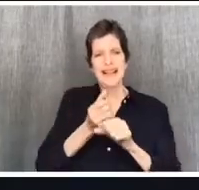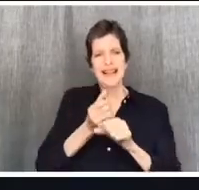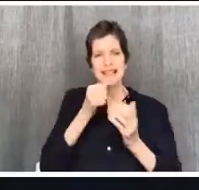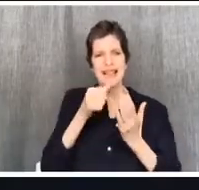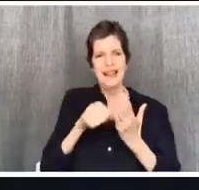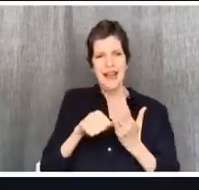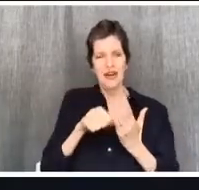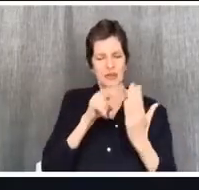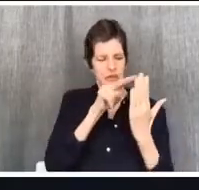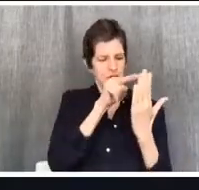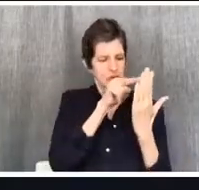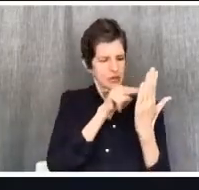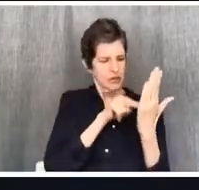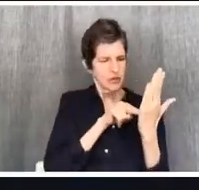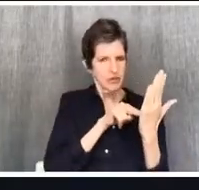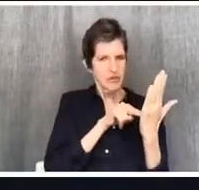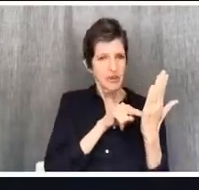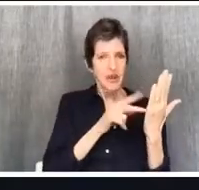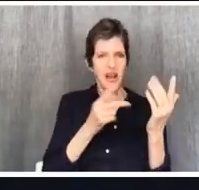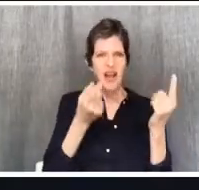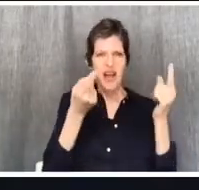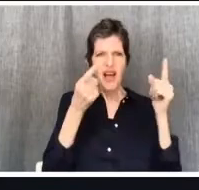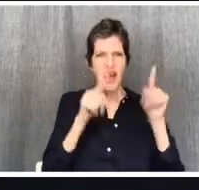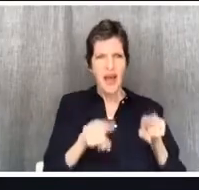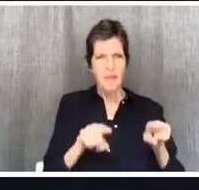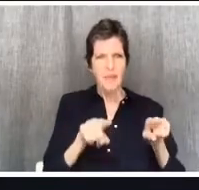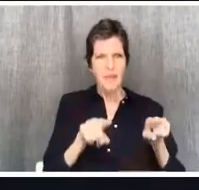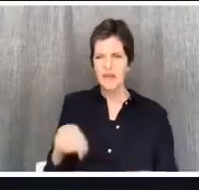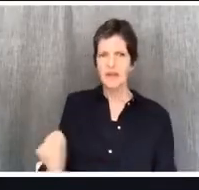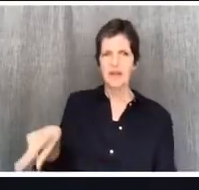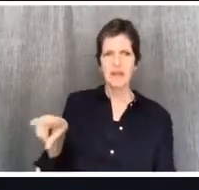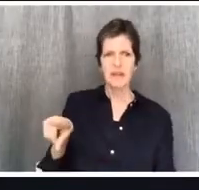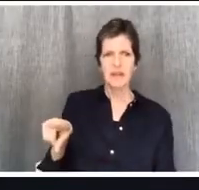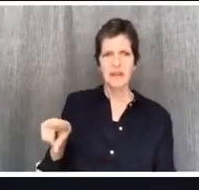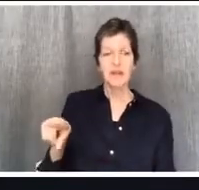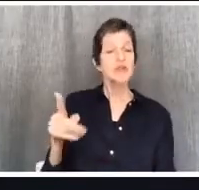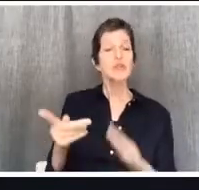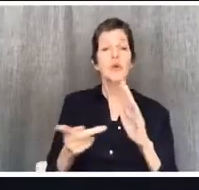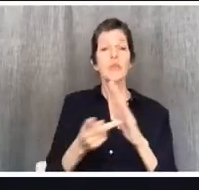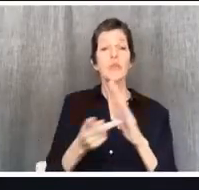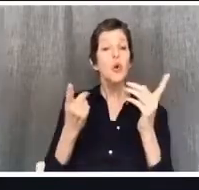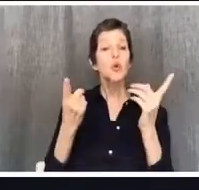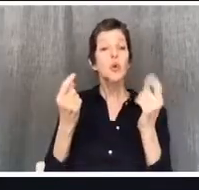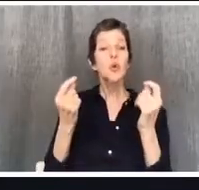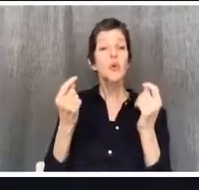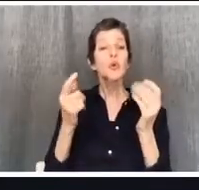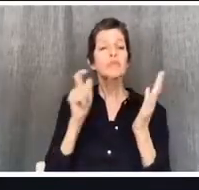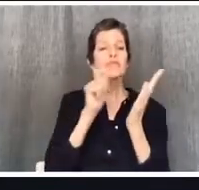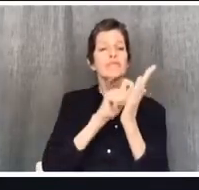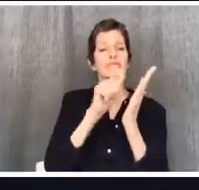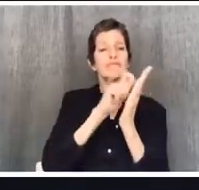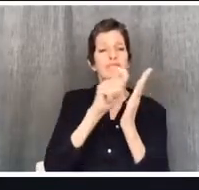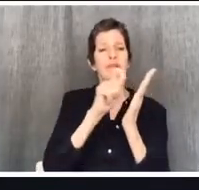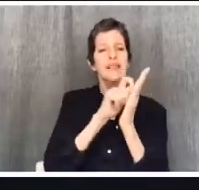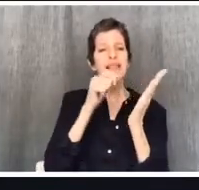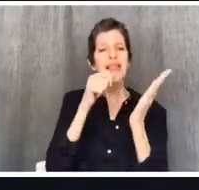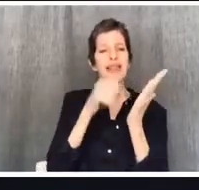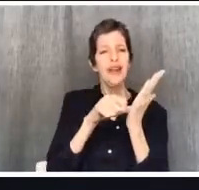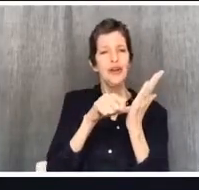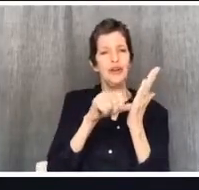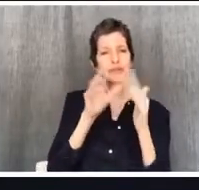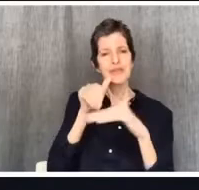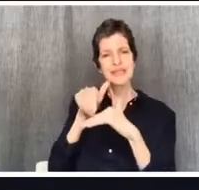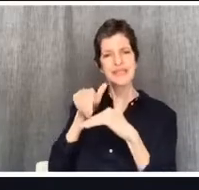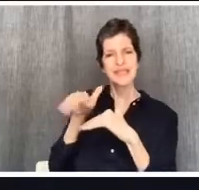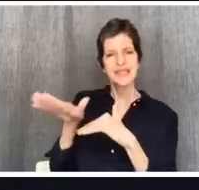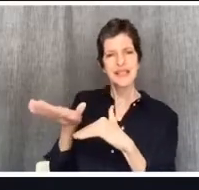uncomfortable to Paul. So he writes back to them. That's what we get, the first letter to the church at Corinth, 1 Corinthians. He writes back to them. He